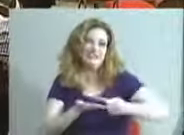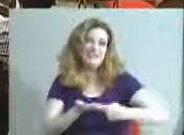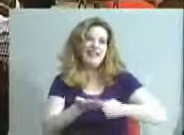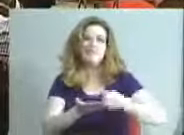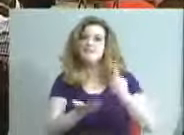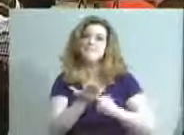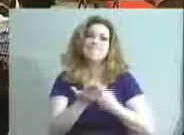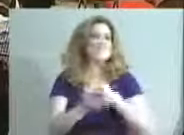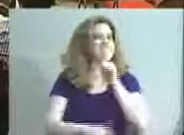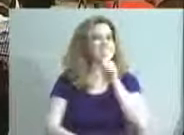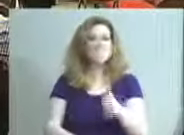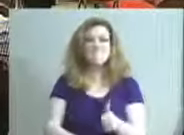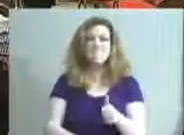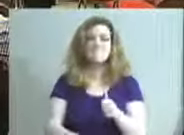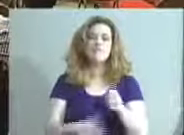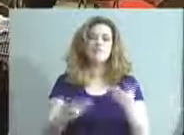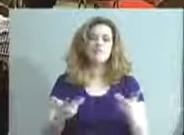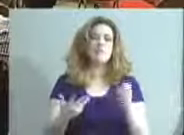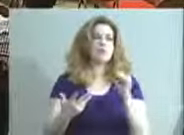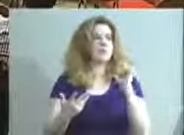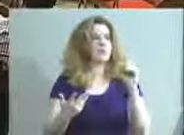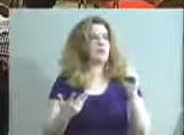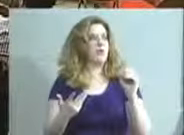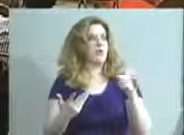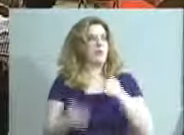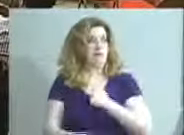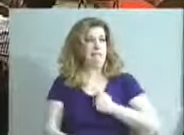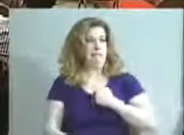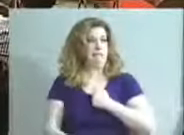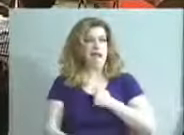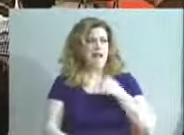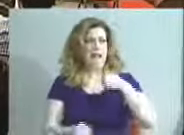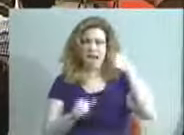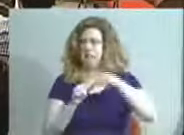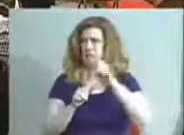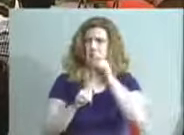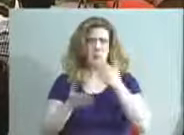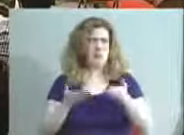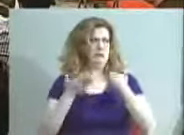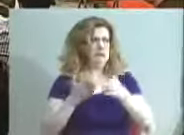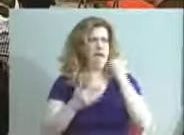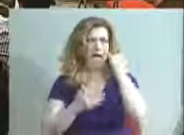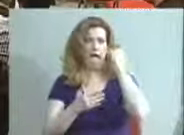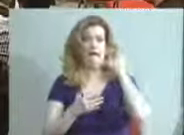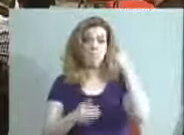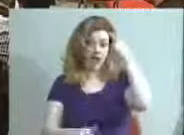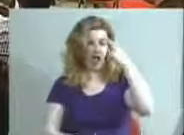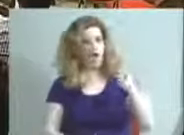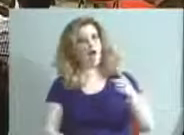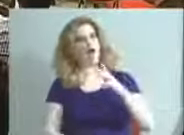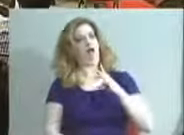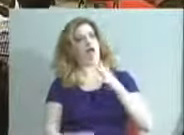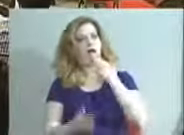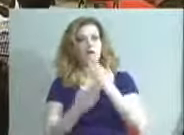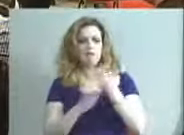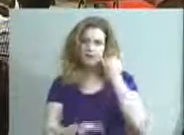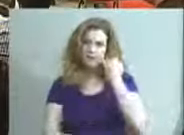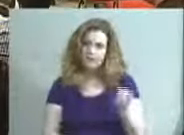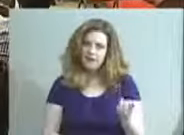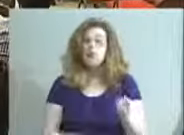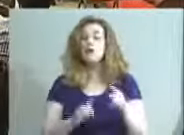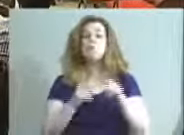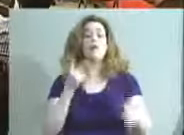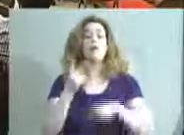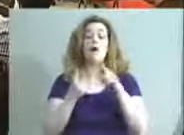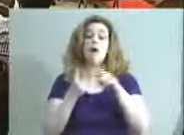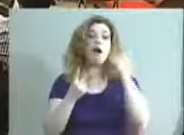doesn't. So if that, and I apologize, I can't remember who suggested that, but that seemed like a good idea. The other